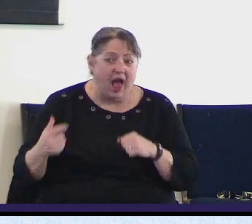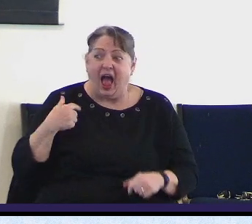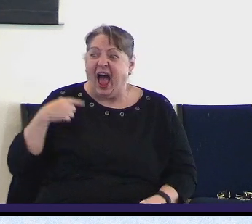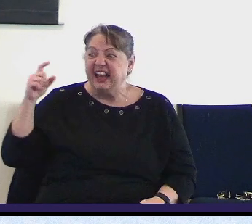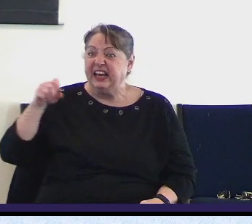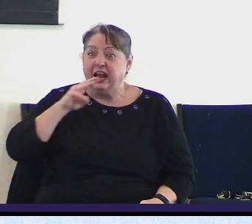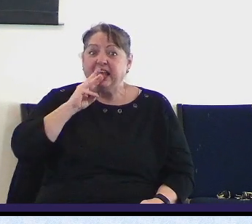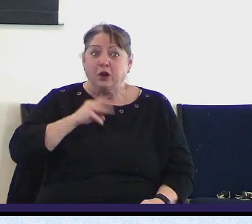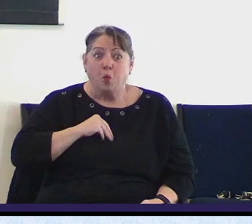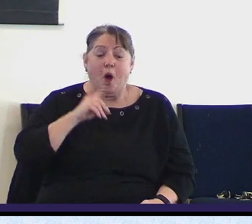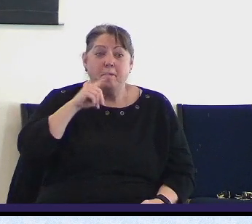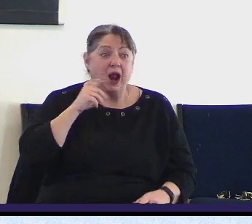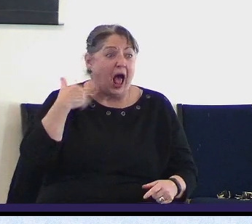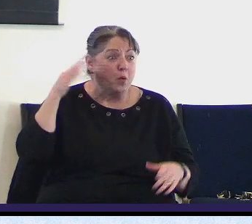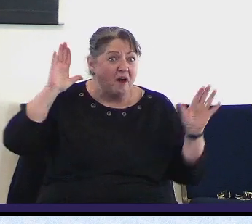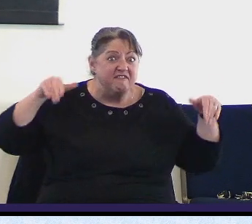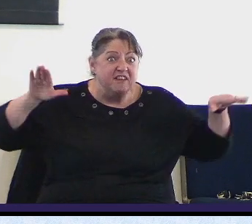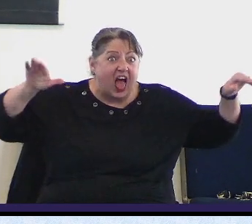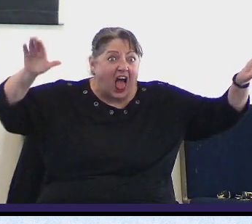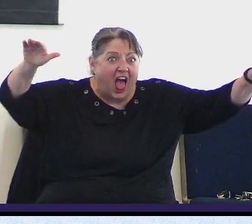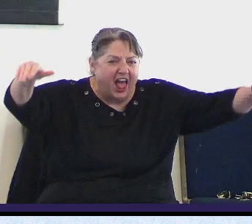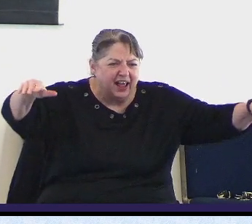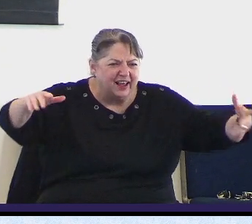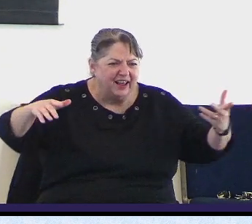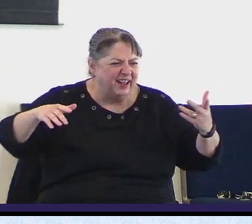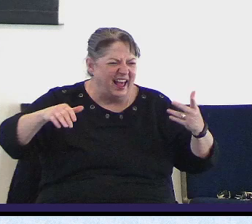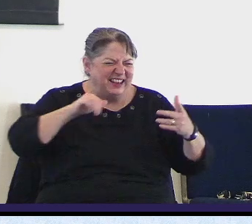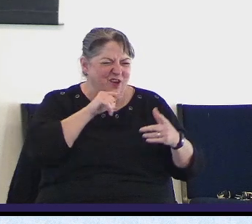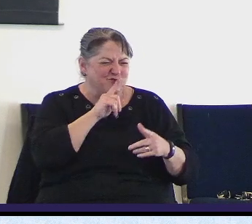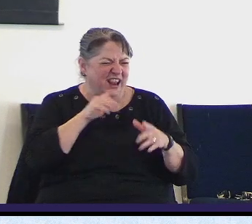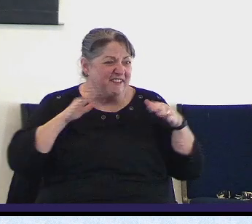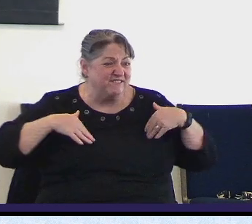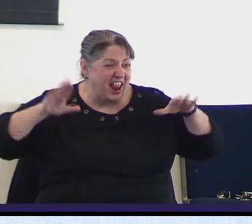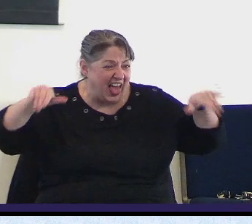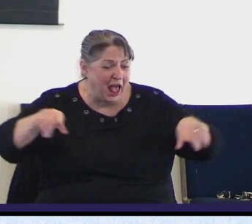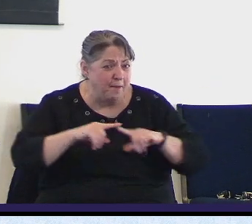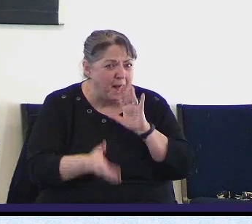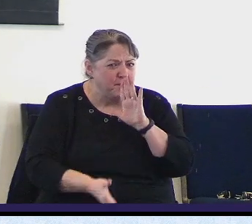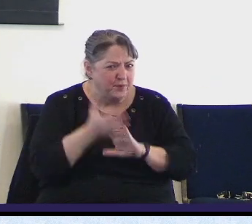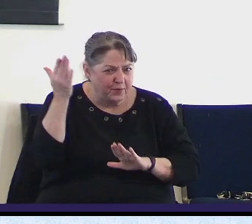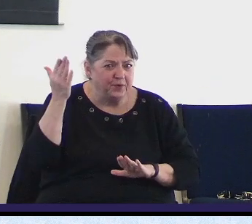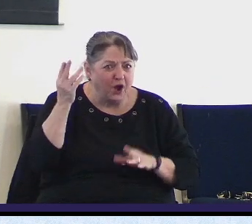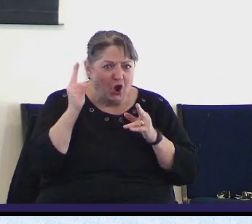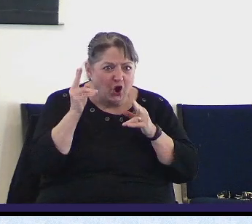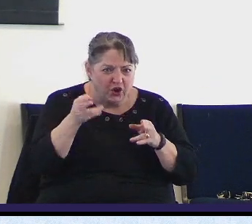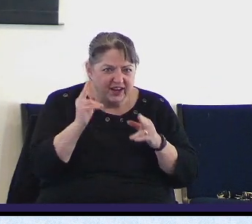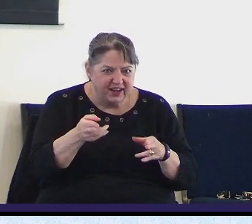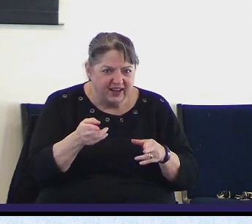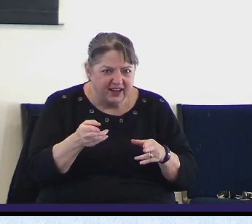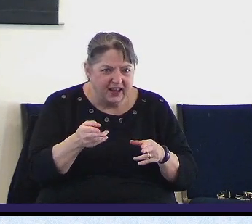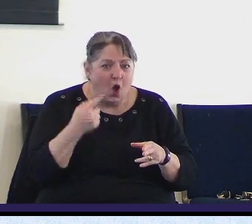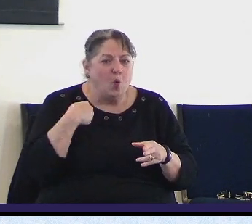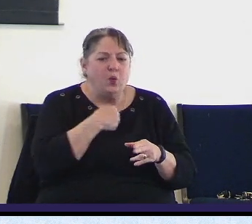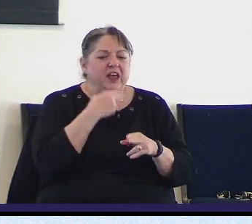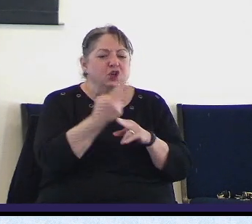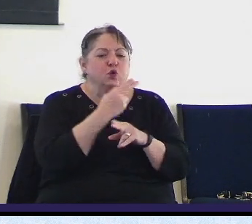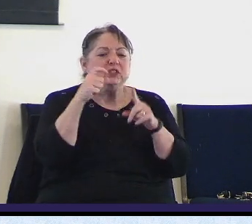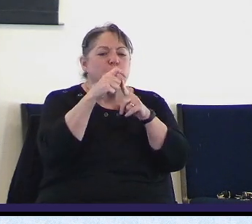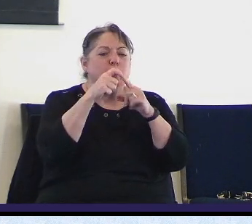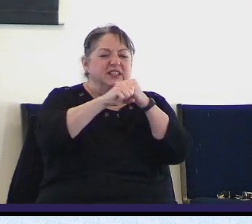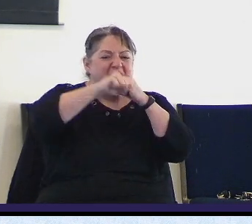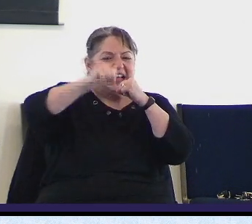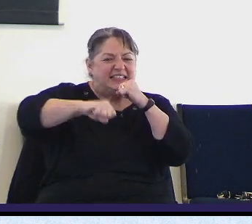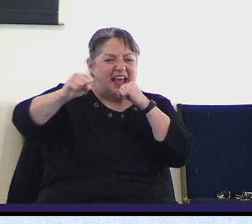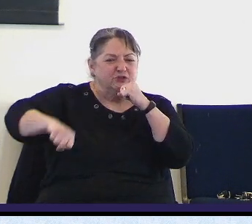fly there. In a rush. I'm not gonna literally fly there, but it's, it's, it's basically using exaggeration in order to